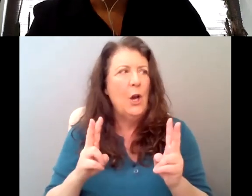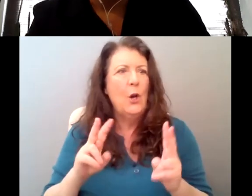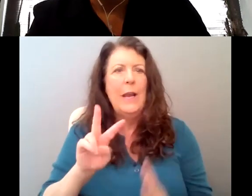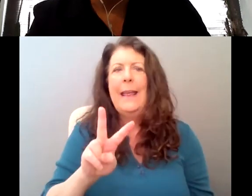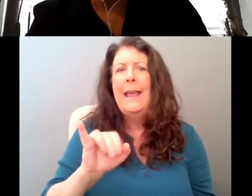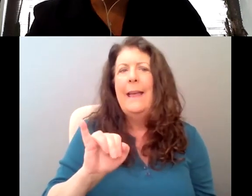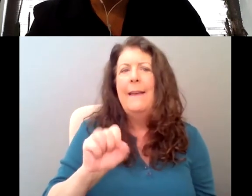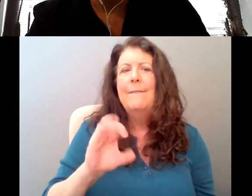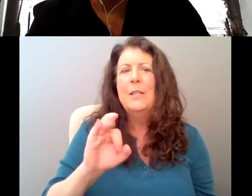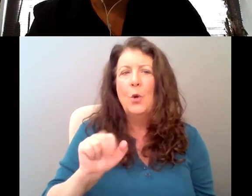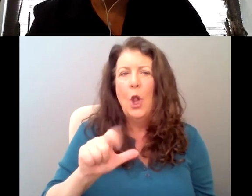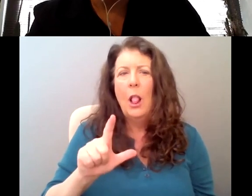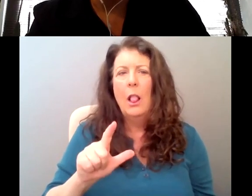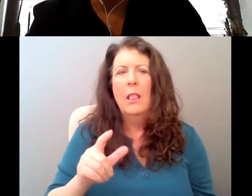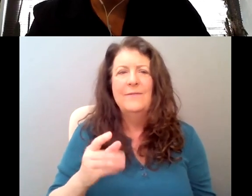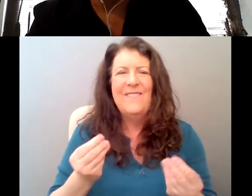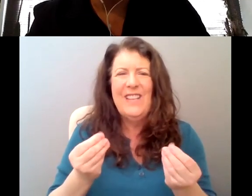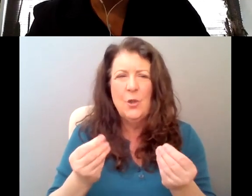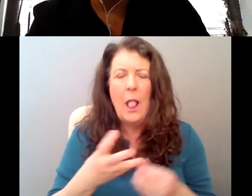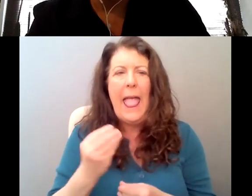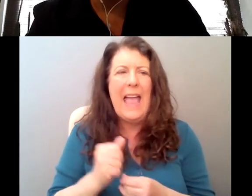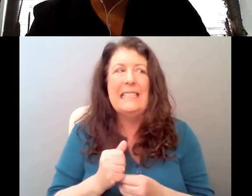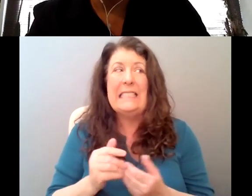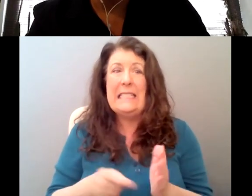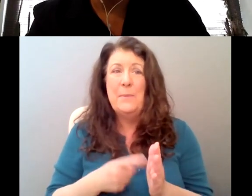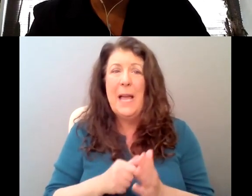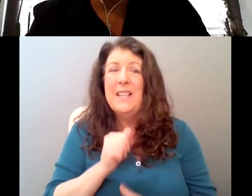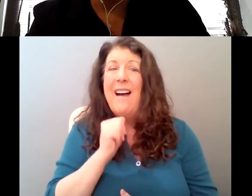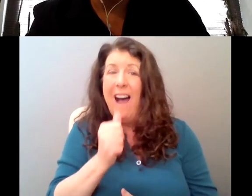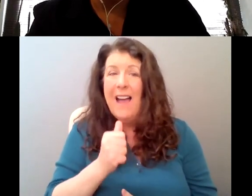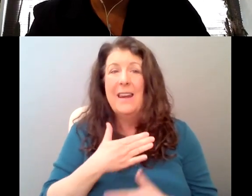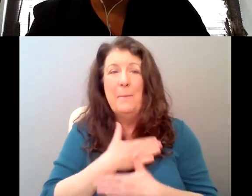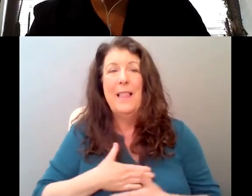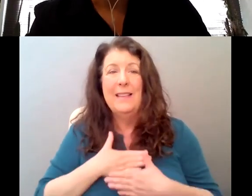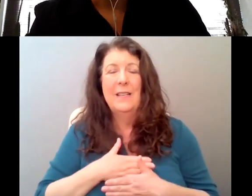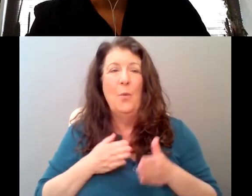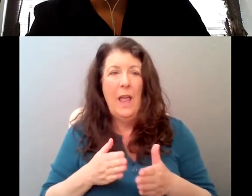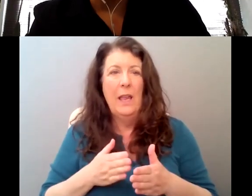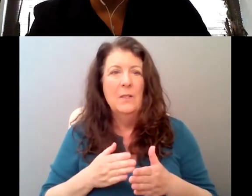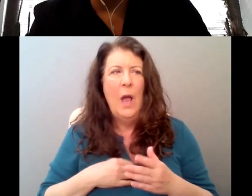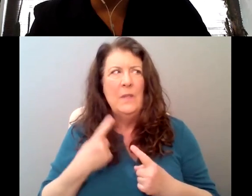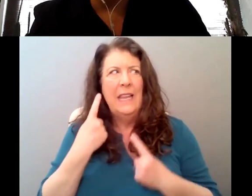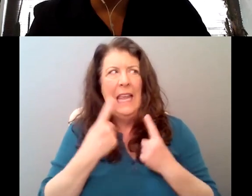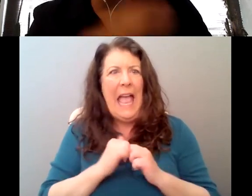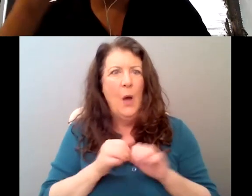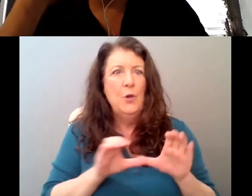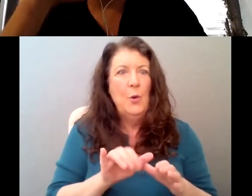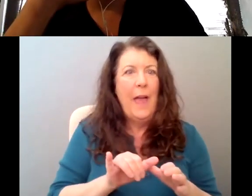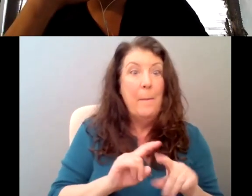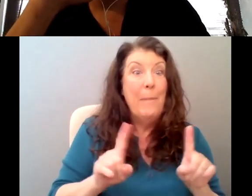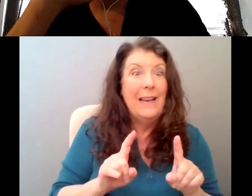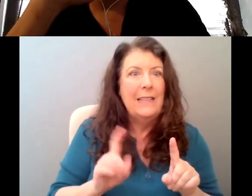ways. And I thought, what would it be like if you did that, but you did it in the 19th century? Um, and I